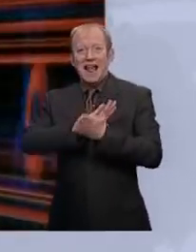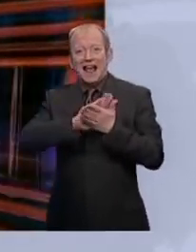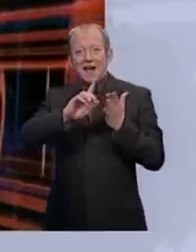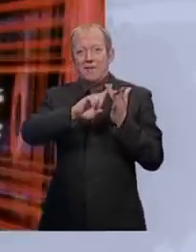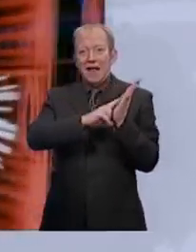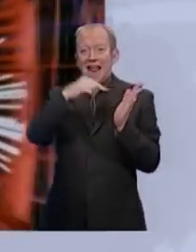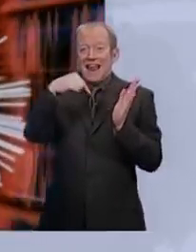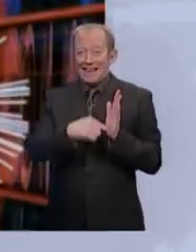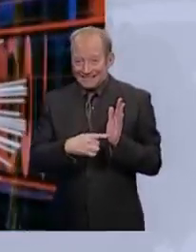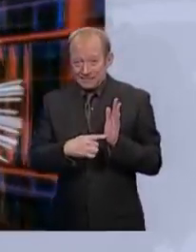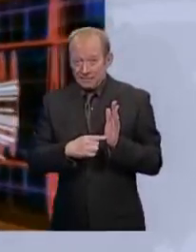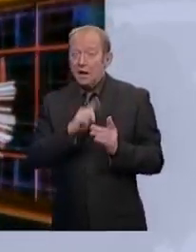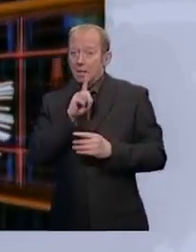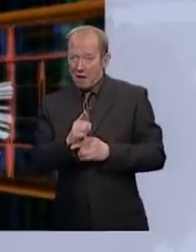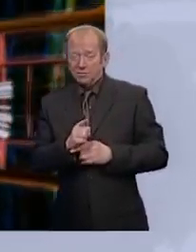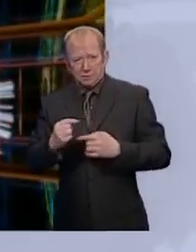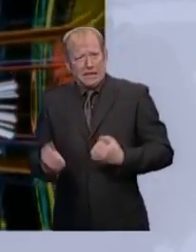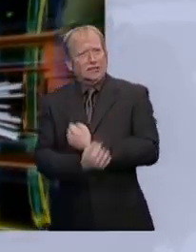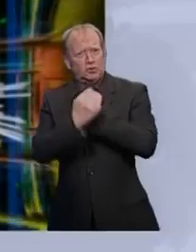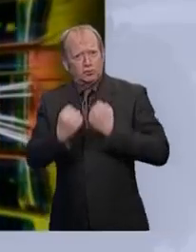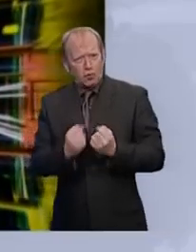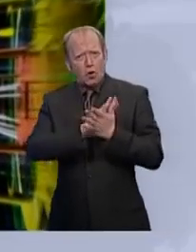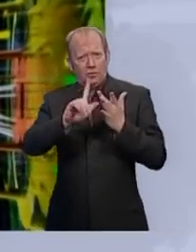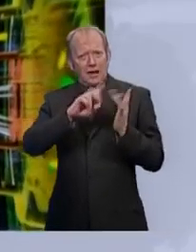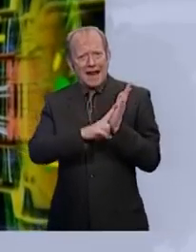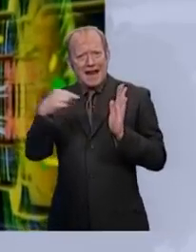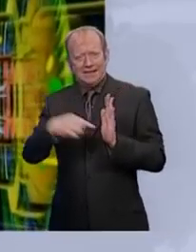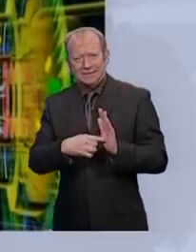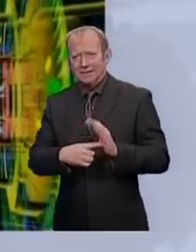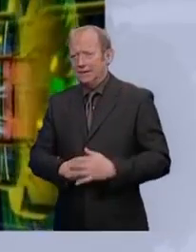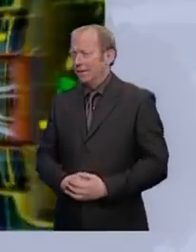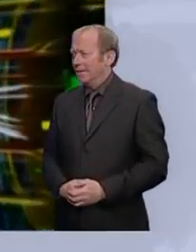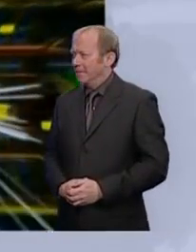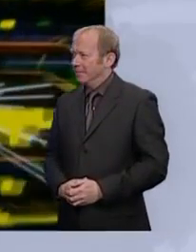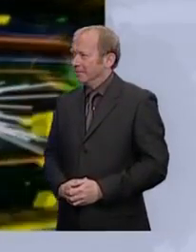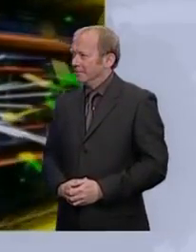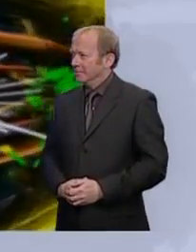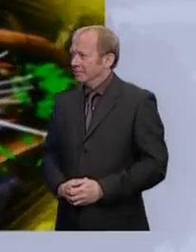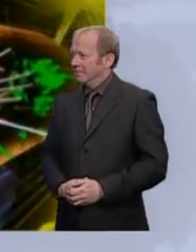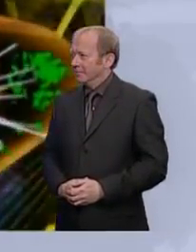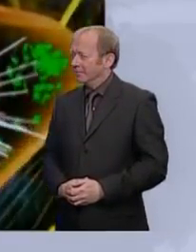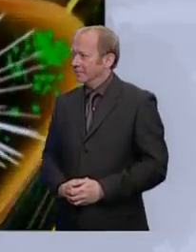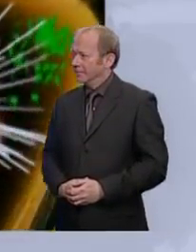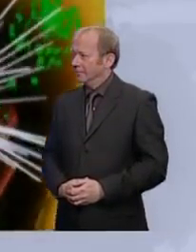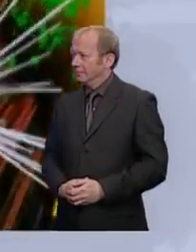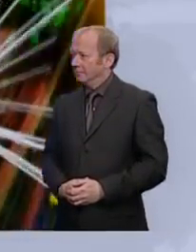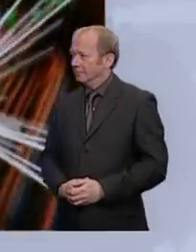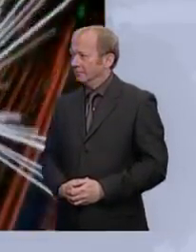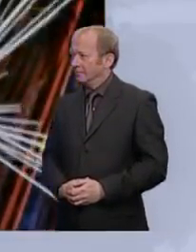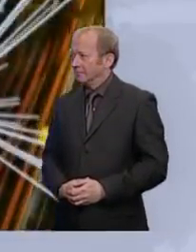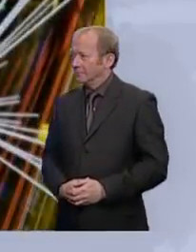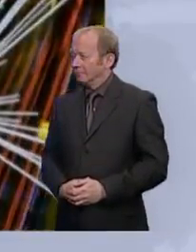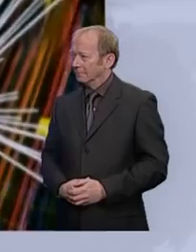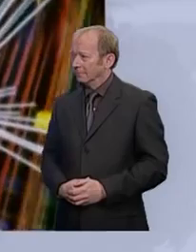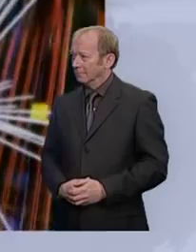that the Higgs exists. But as far as hints go, it'll be a pretty strong one. Palab Ghosh, BBC News,